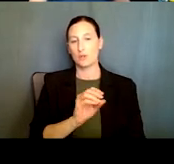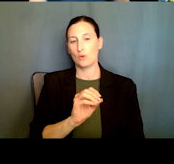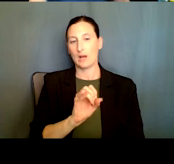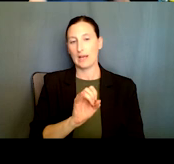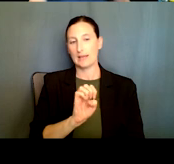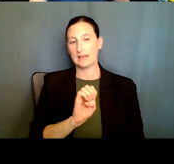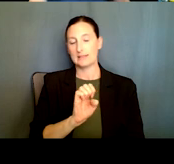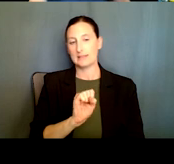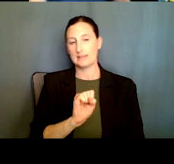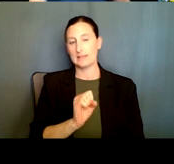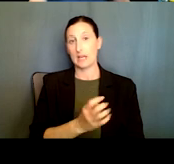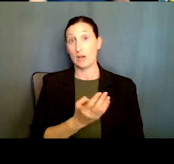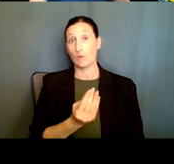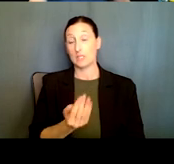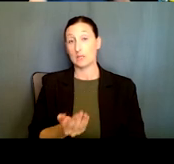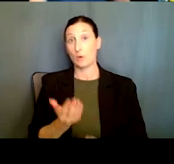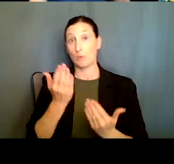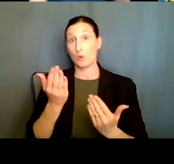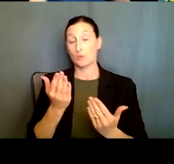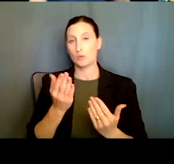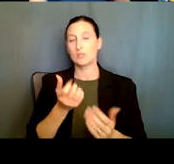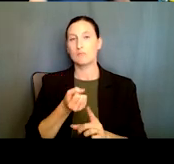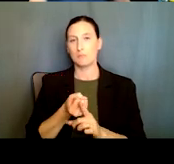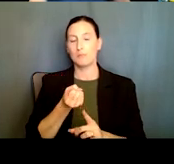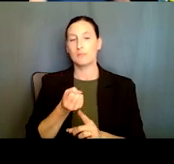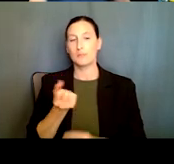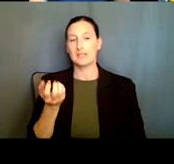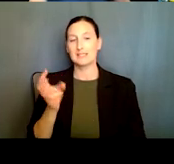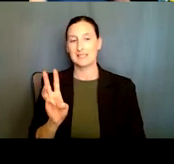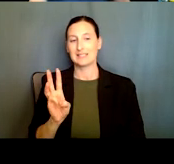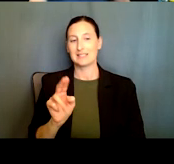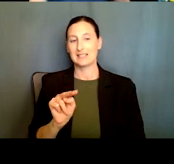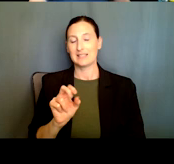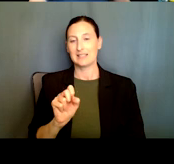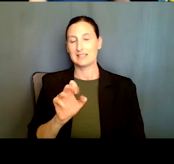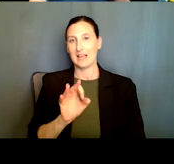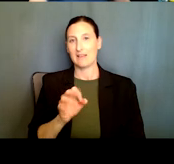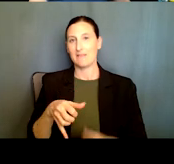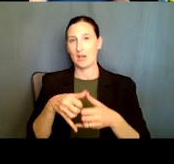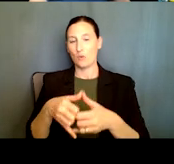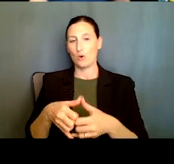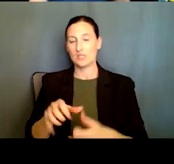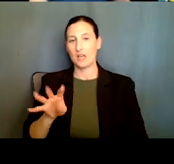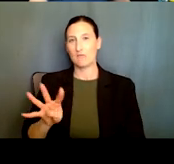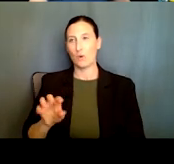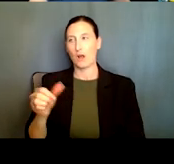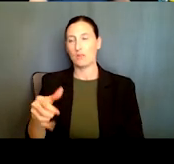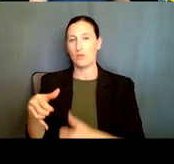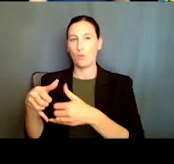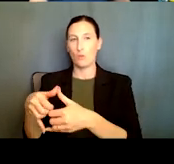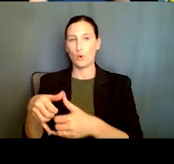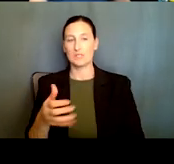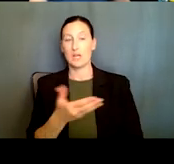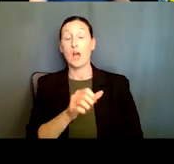proposals and that led to six NSF awards and four, uh, NIFA awards. Uh, we have other